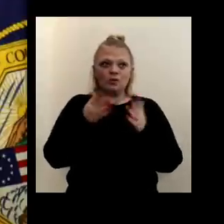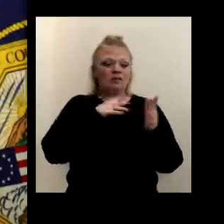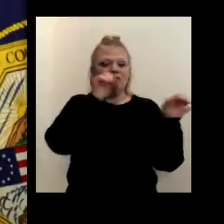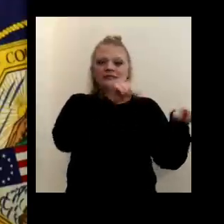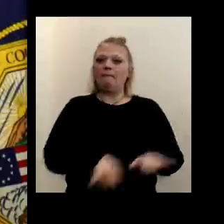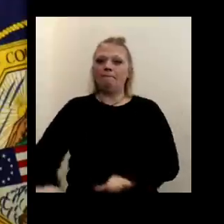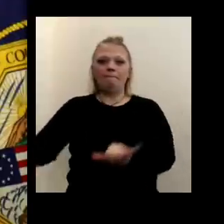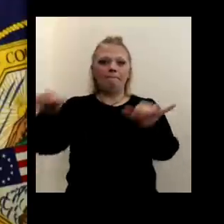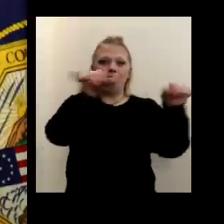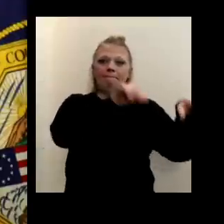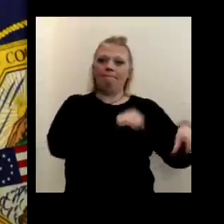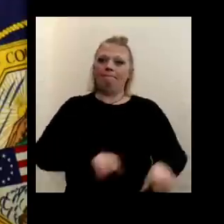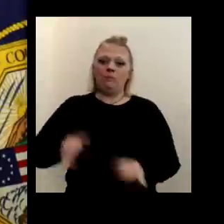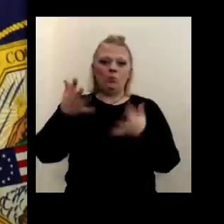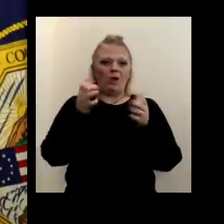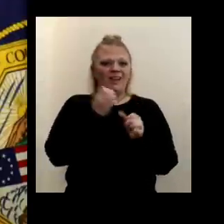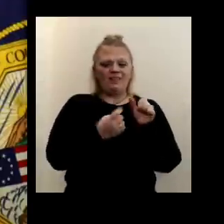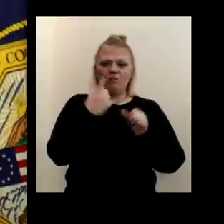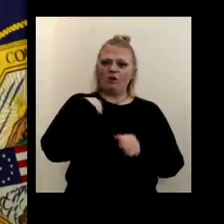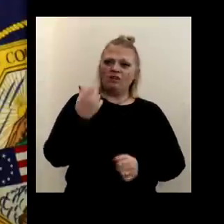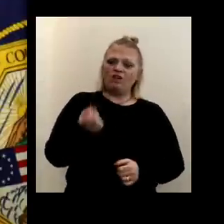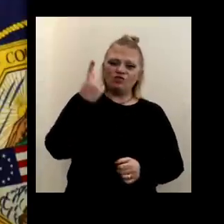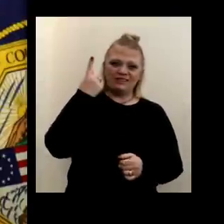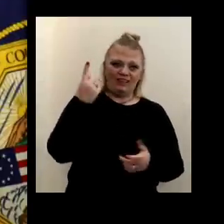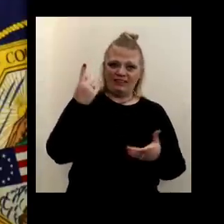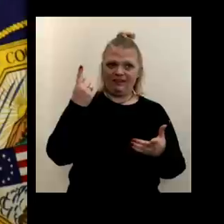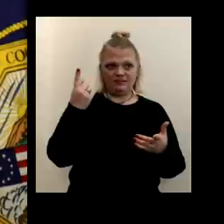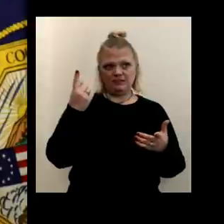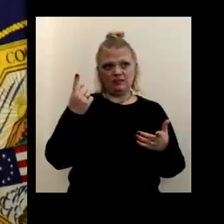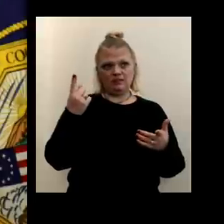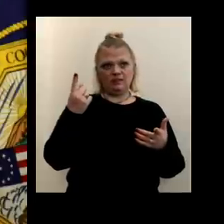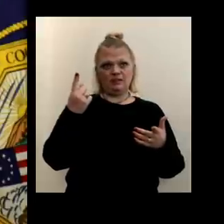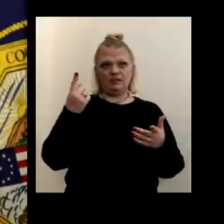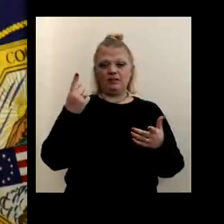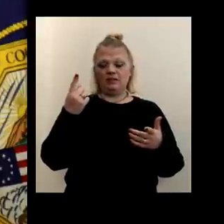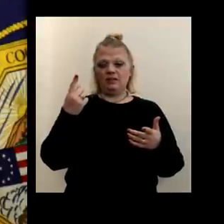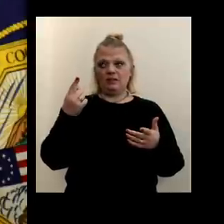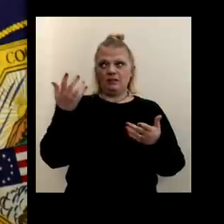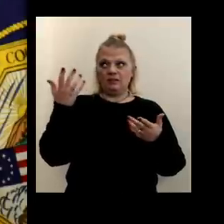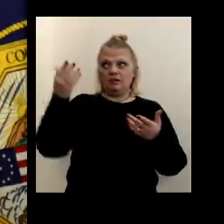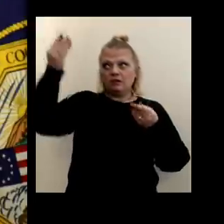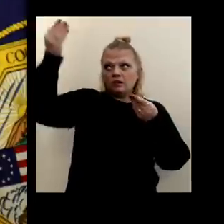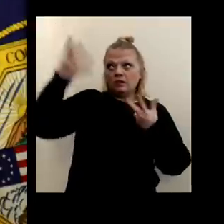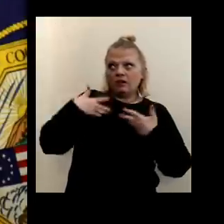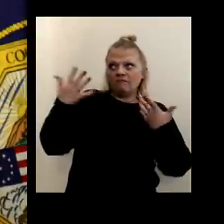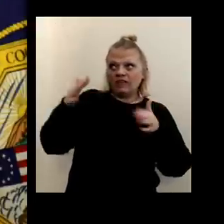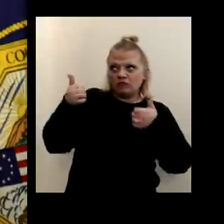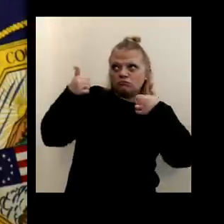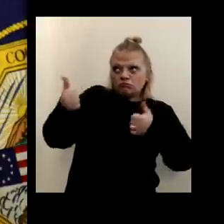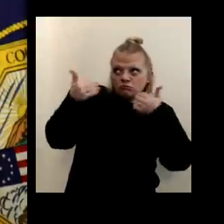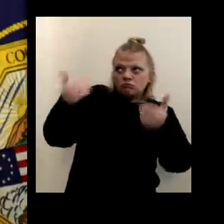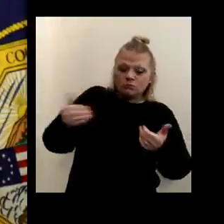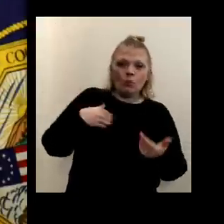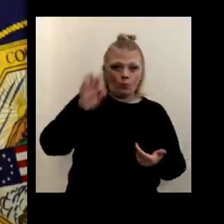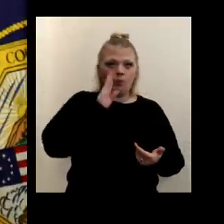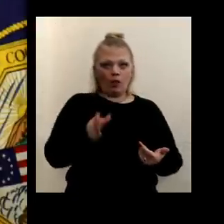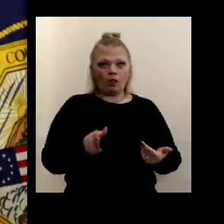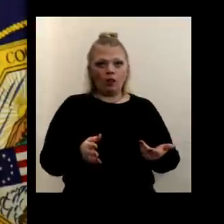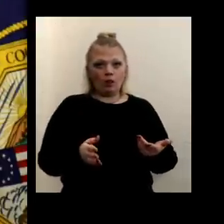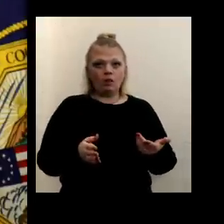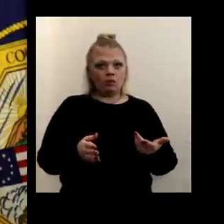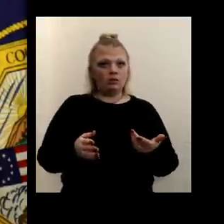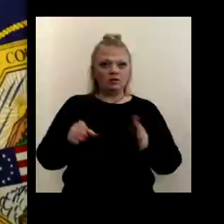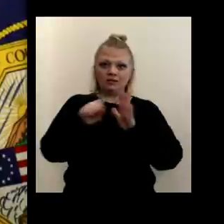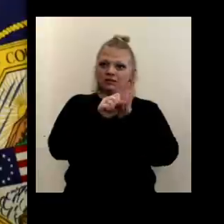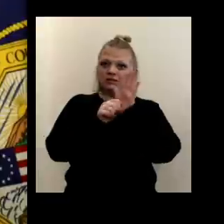are doing it. Uh, we want everyone to understand that, once we're given the go ahead to do more, we're going to do more. The state